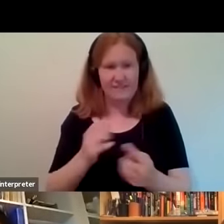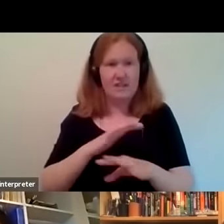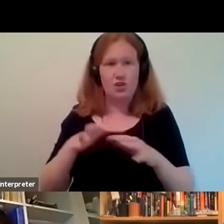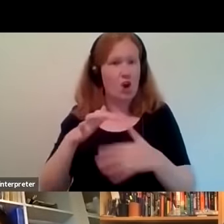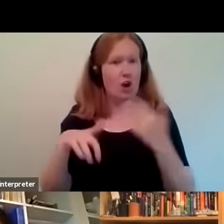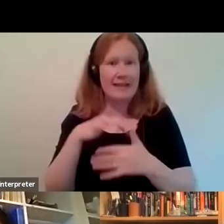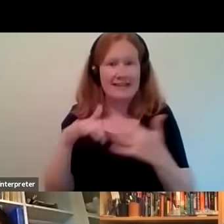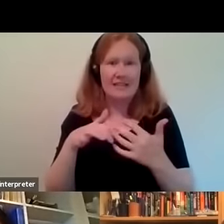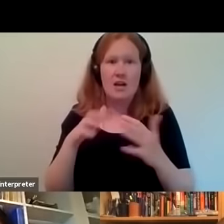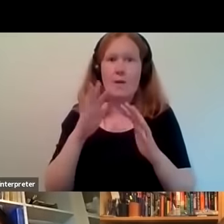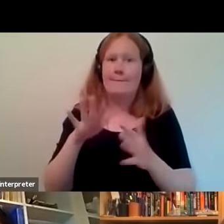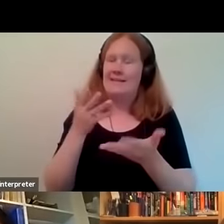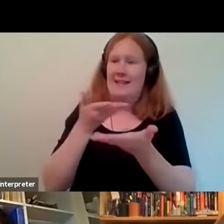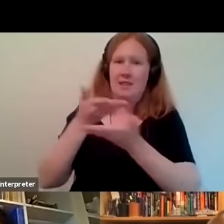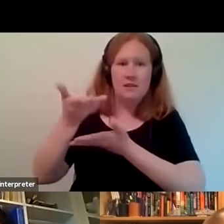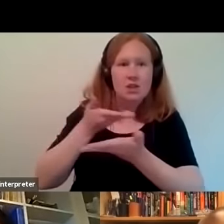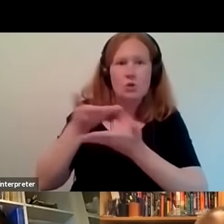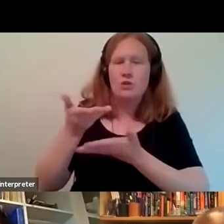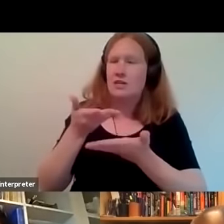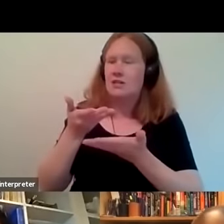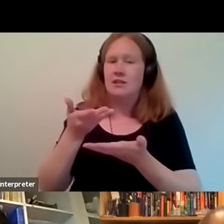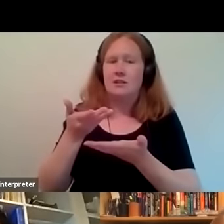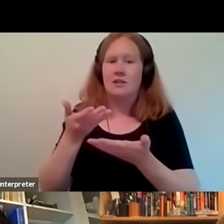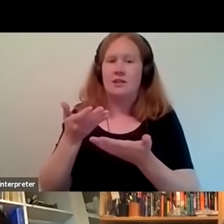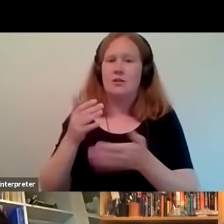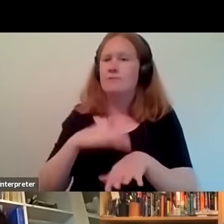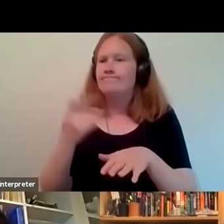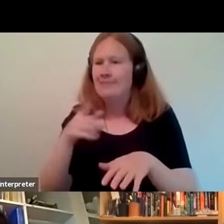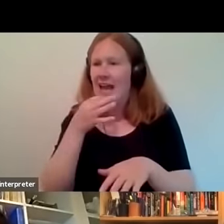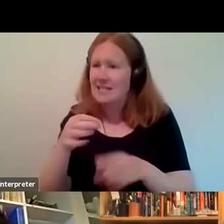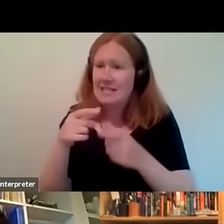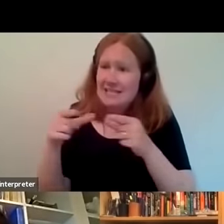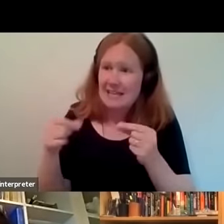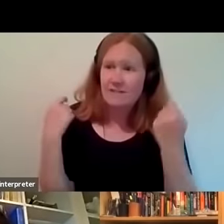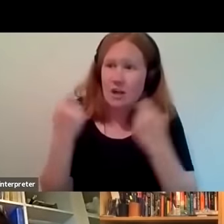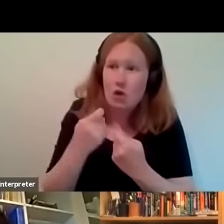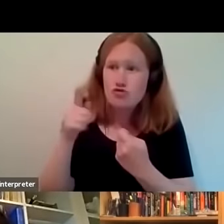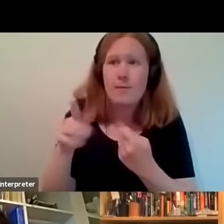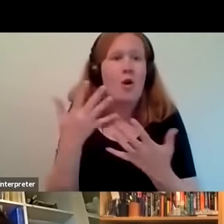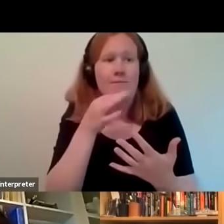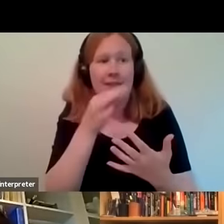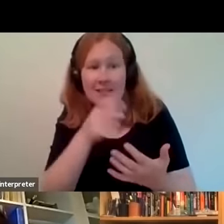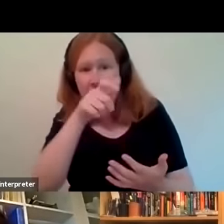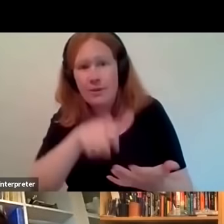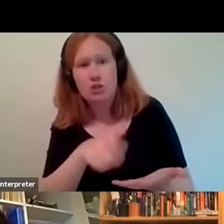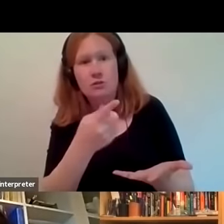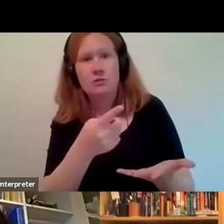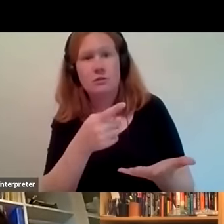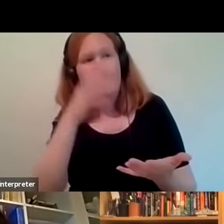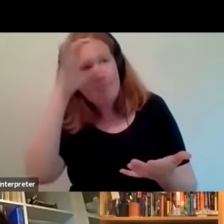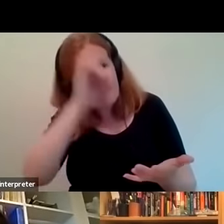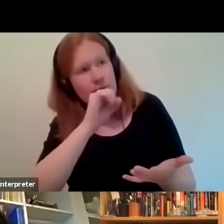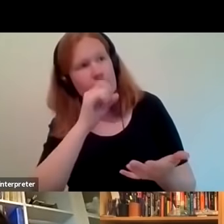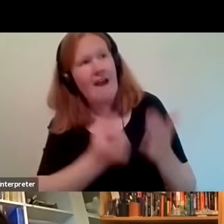that exchange it doesn't matter whether you're asking for that ticket to the cloakroom or asking someone to recall an